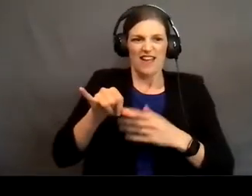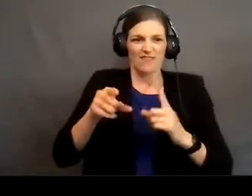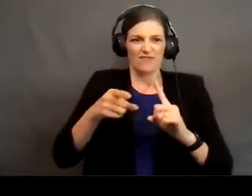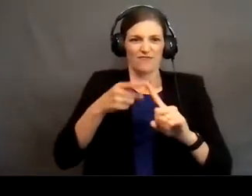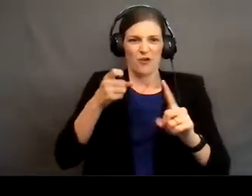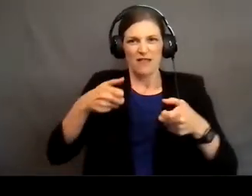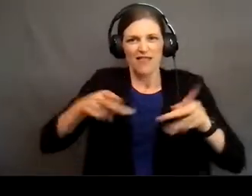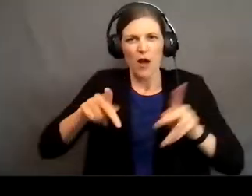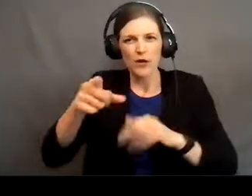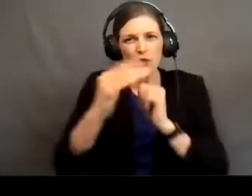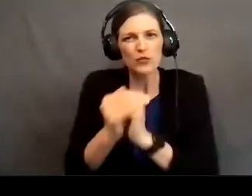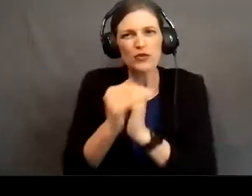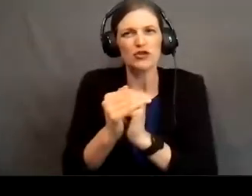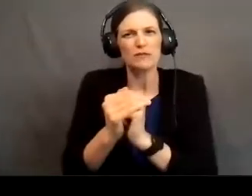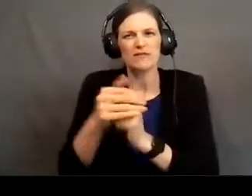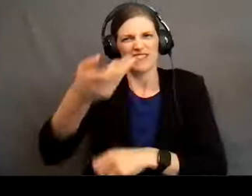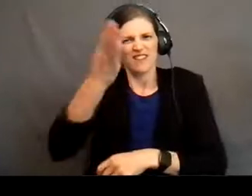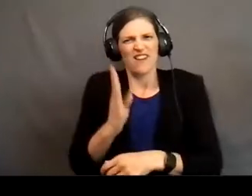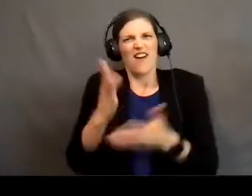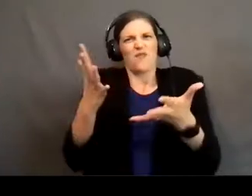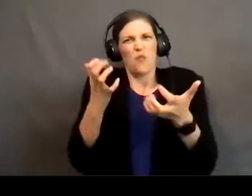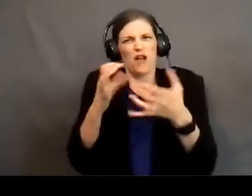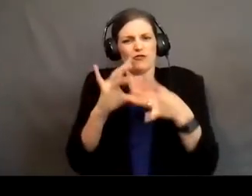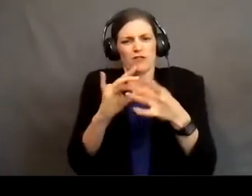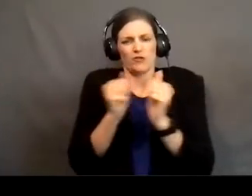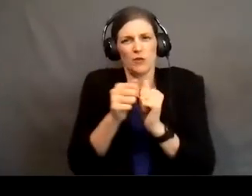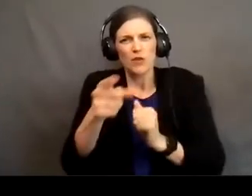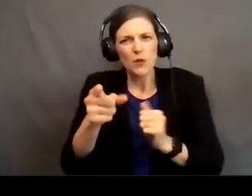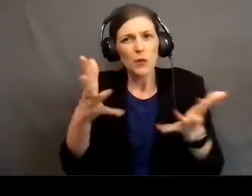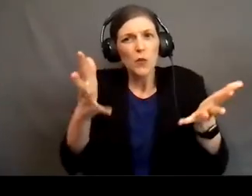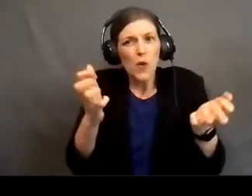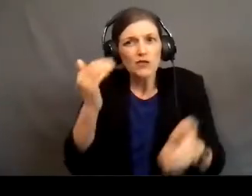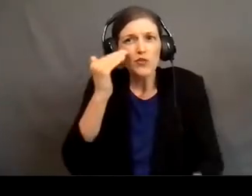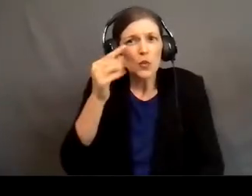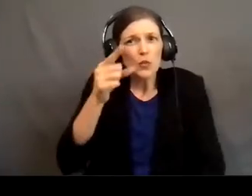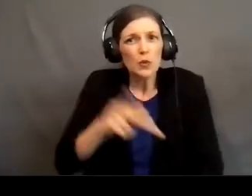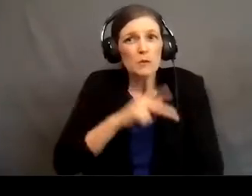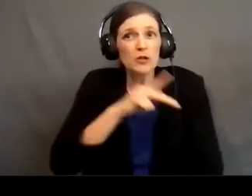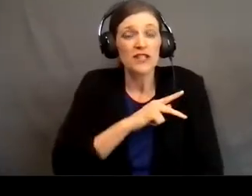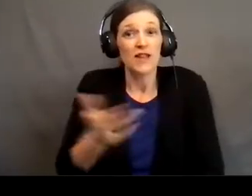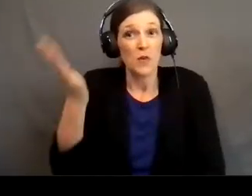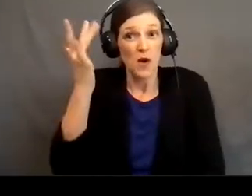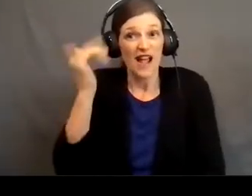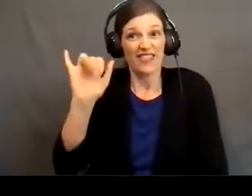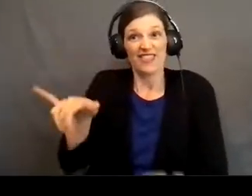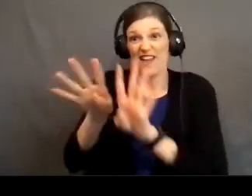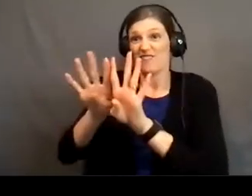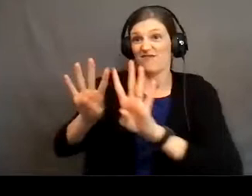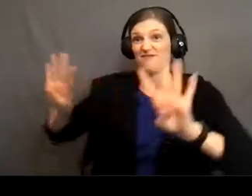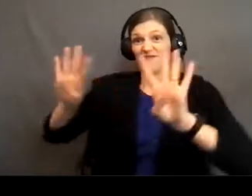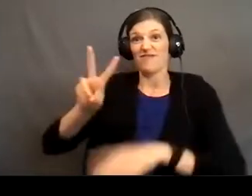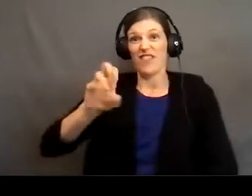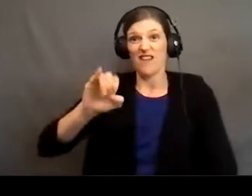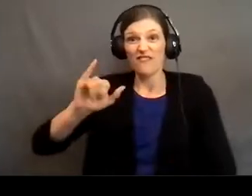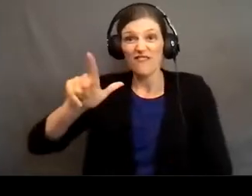God wants a relationship with you. He wants to know you personally. Because that veil that I talked about, that